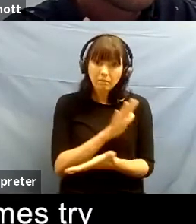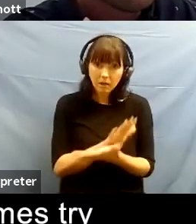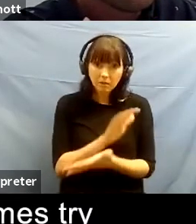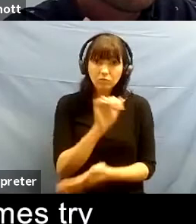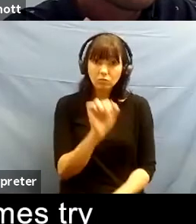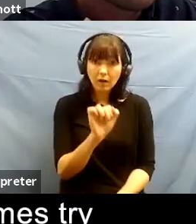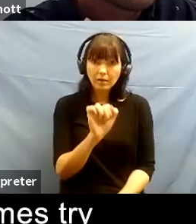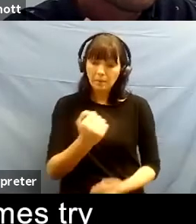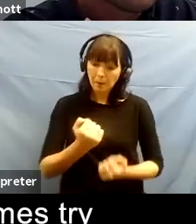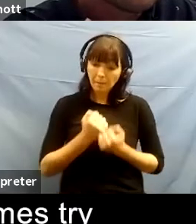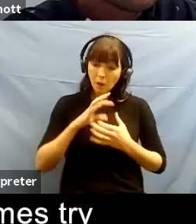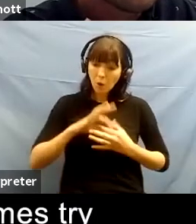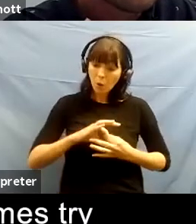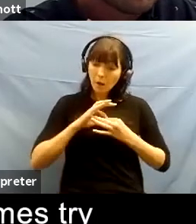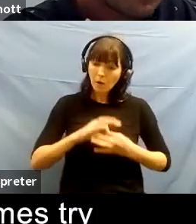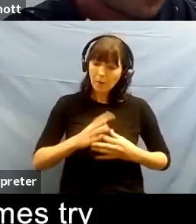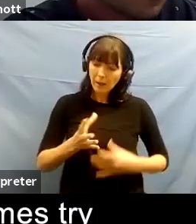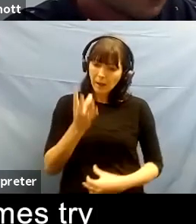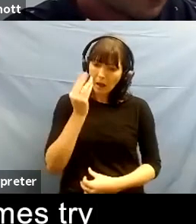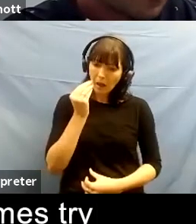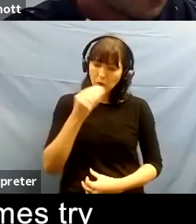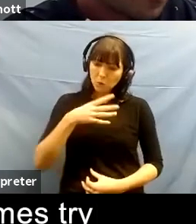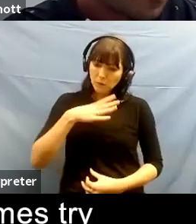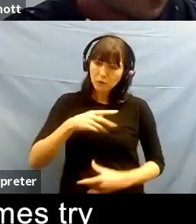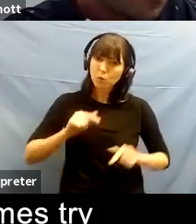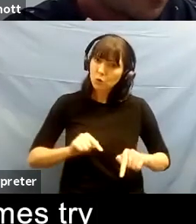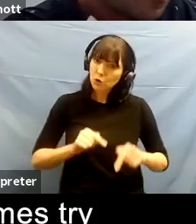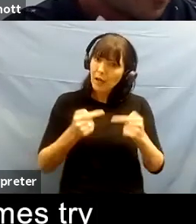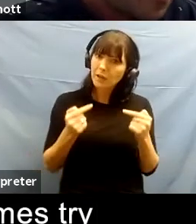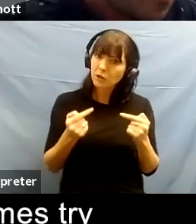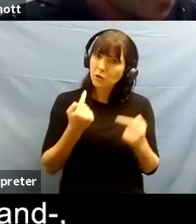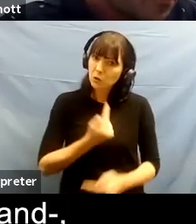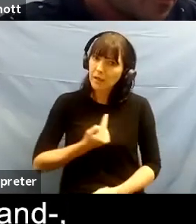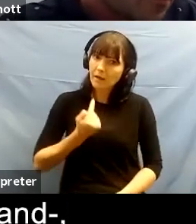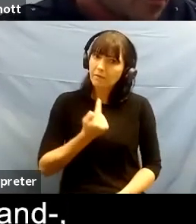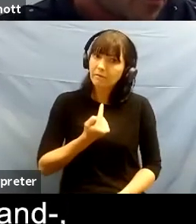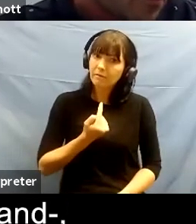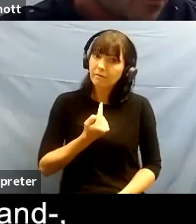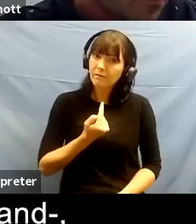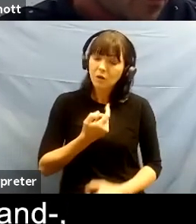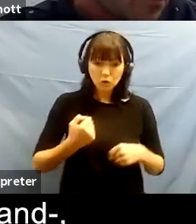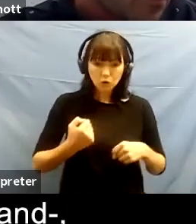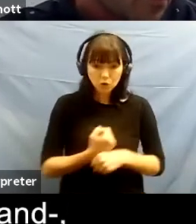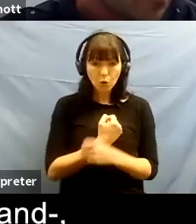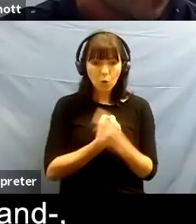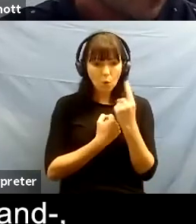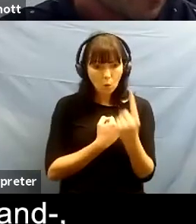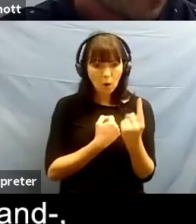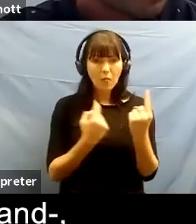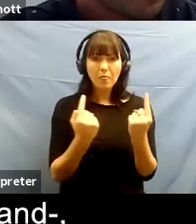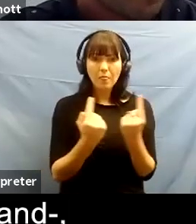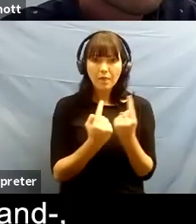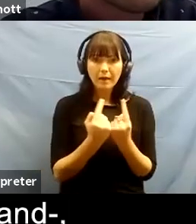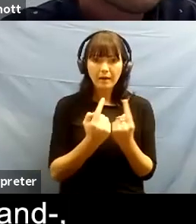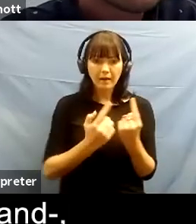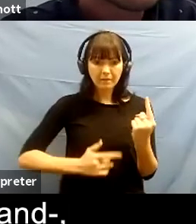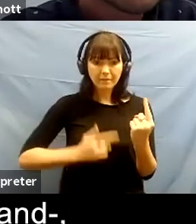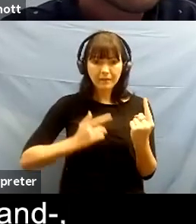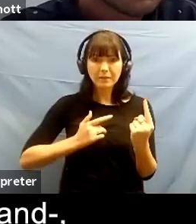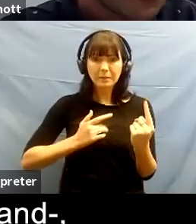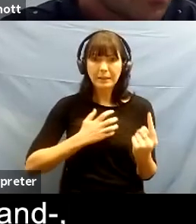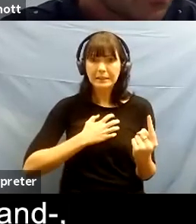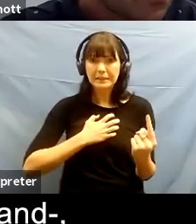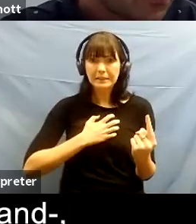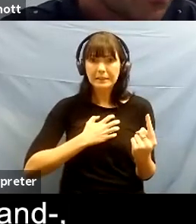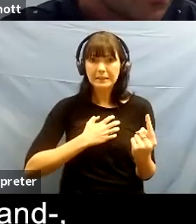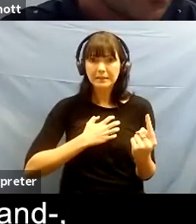my own therapy is to sometimes try and challenge yourself by doing one thing every day that's quite scary to you and whether that be